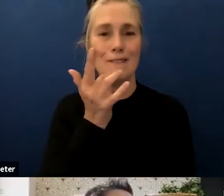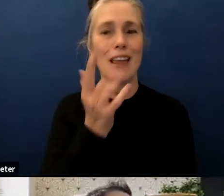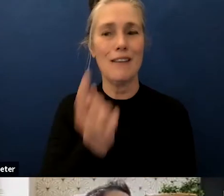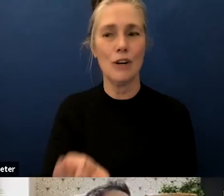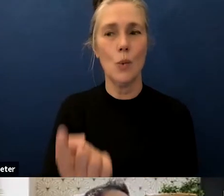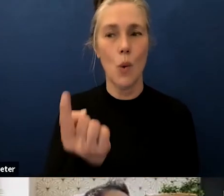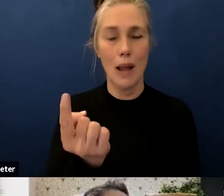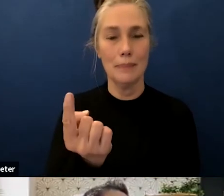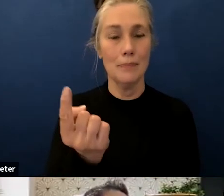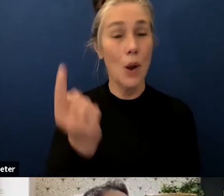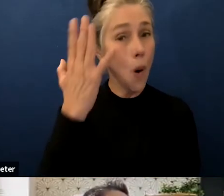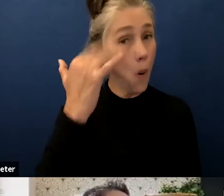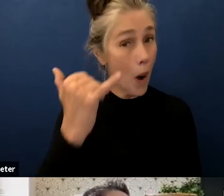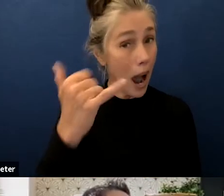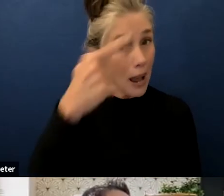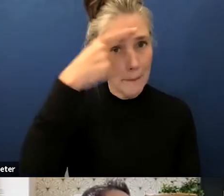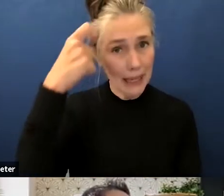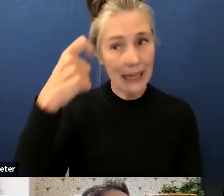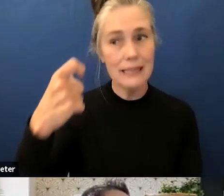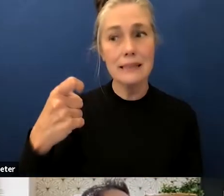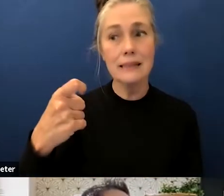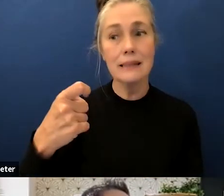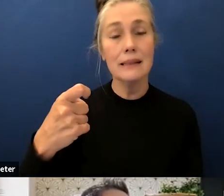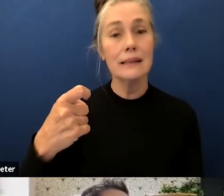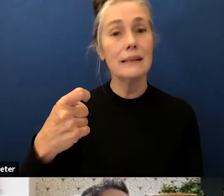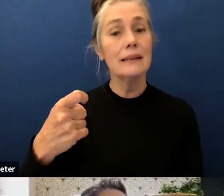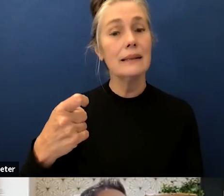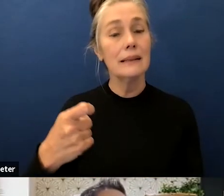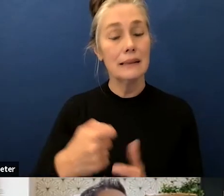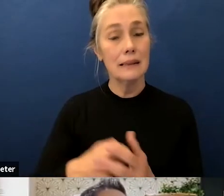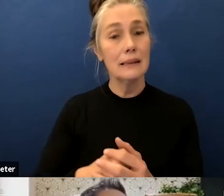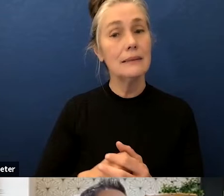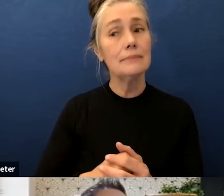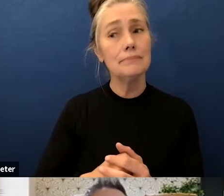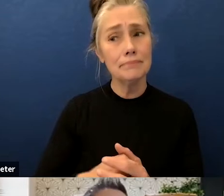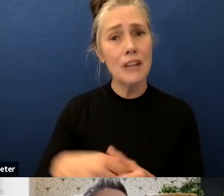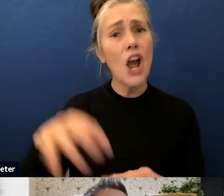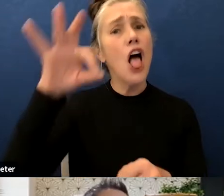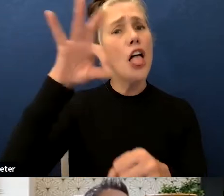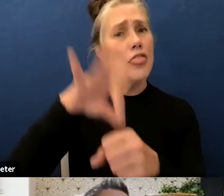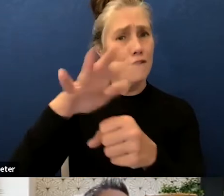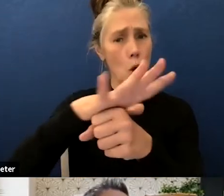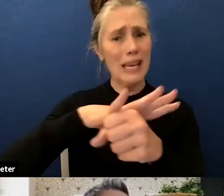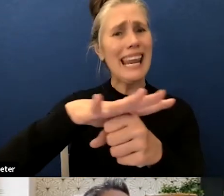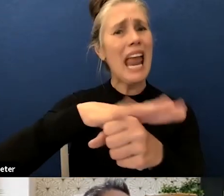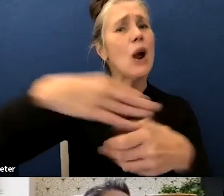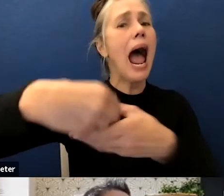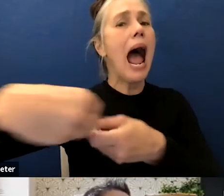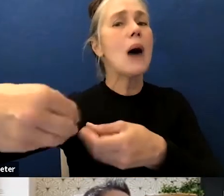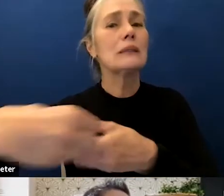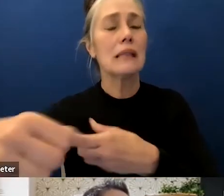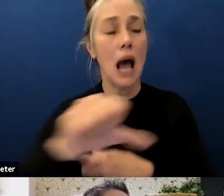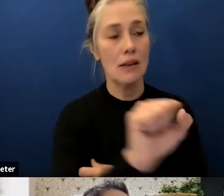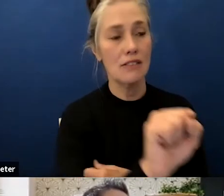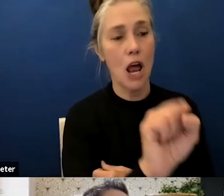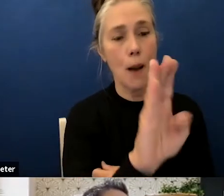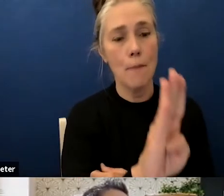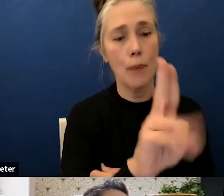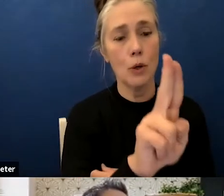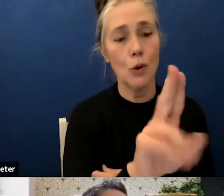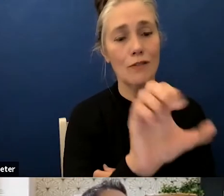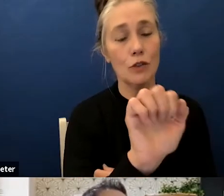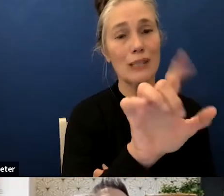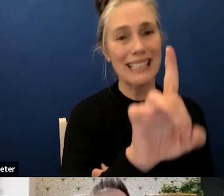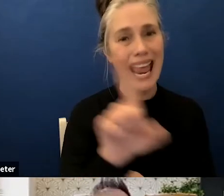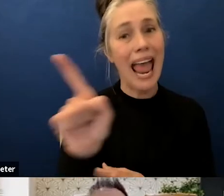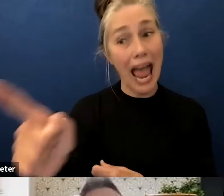because it had at least on the uh voting areas that were outside of santa barbara unified it did have a